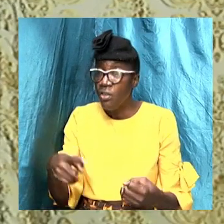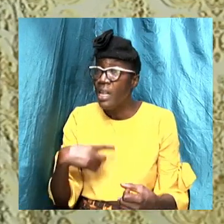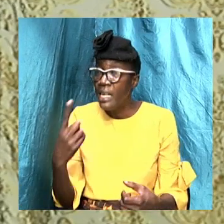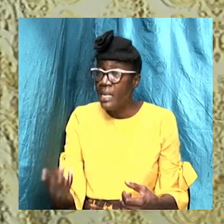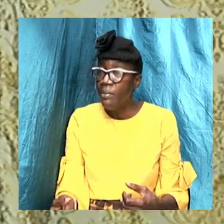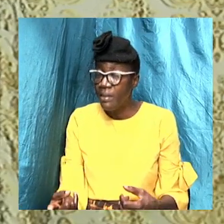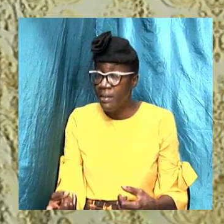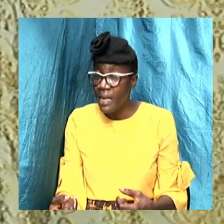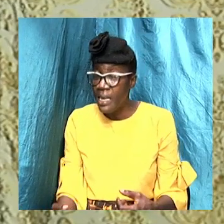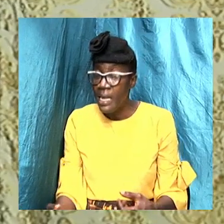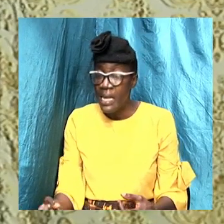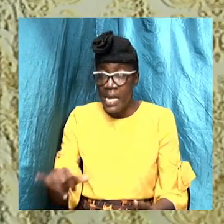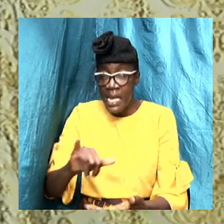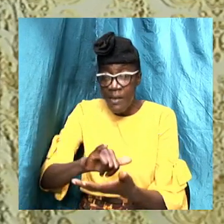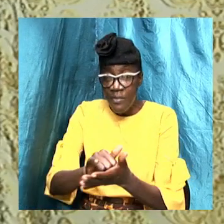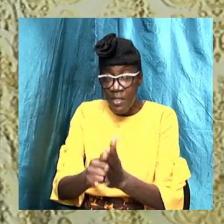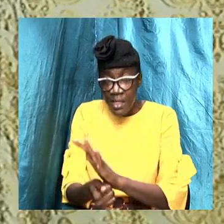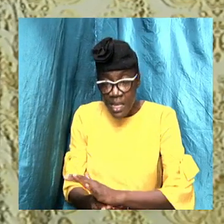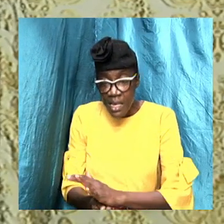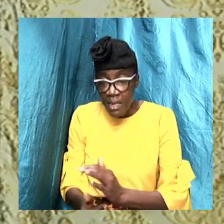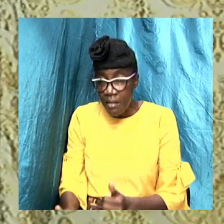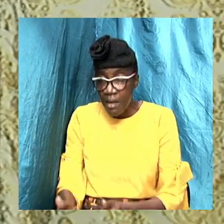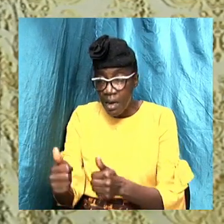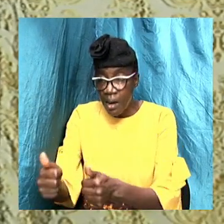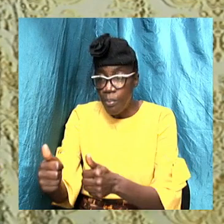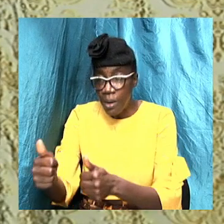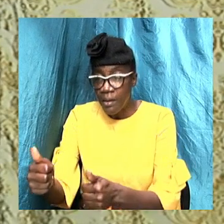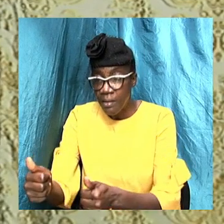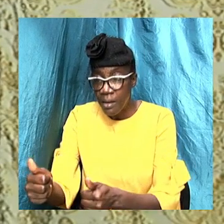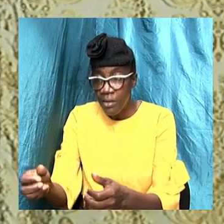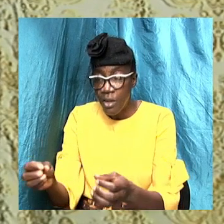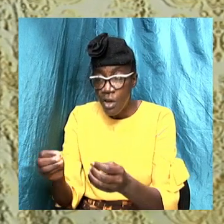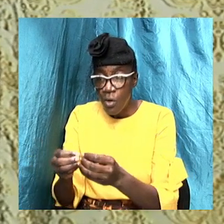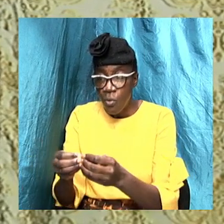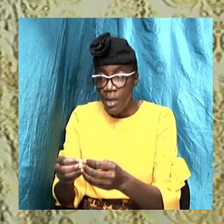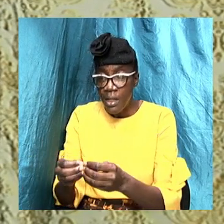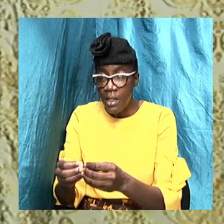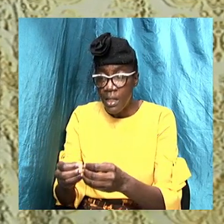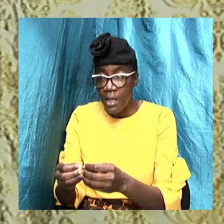these apostles were with Peter